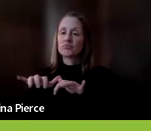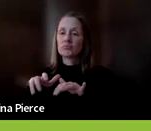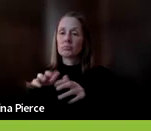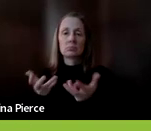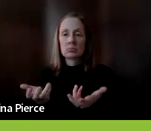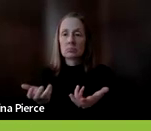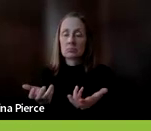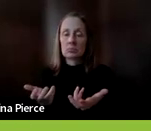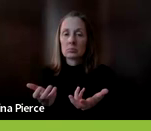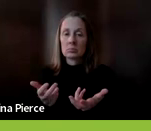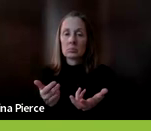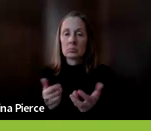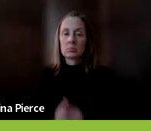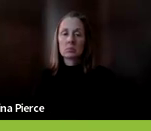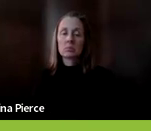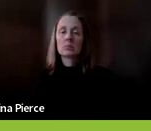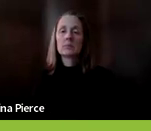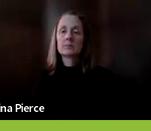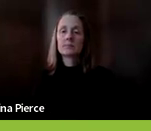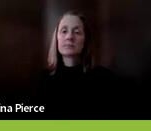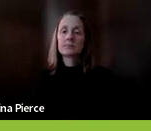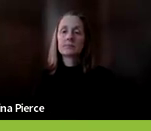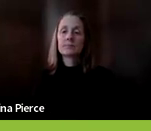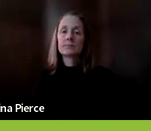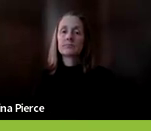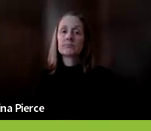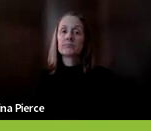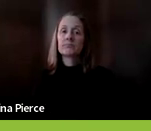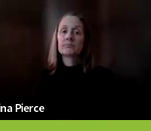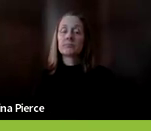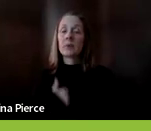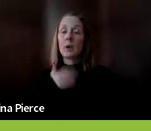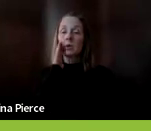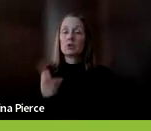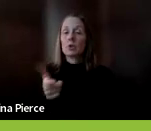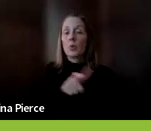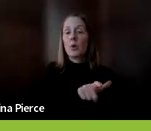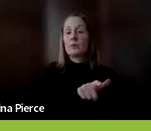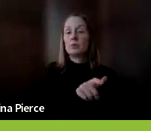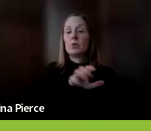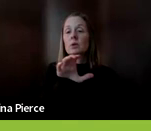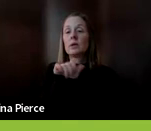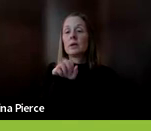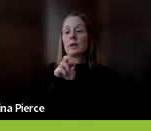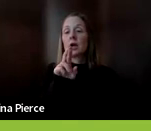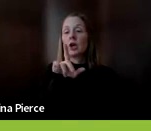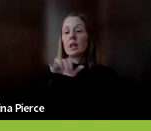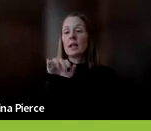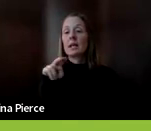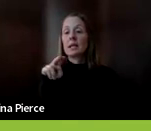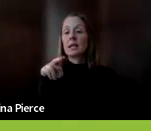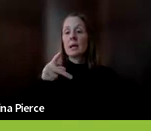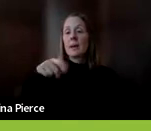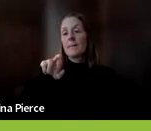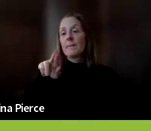I will turn it over to Carolyn Parker to talk about Alt Shift. Woo hoo